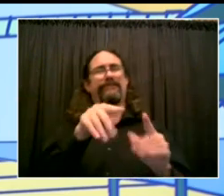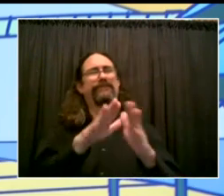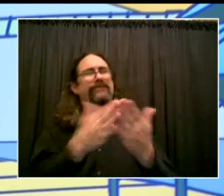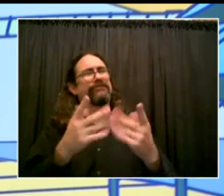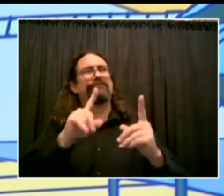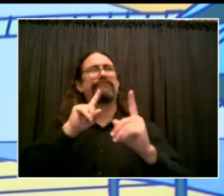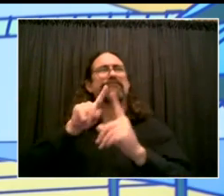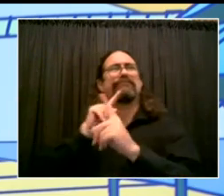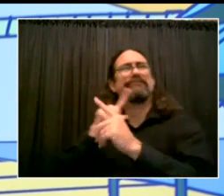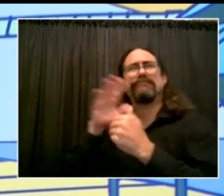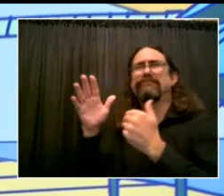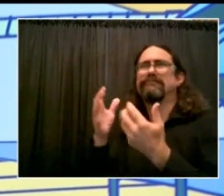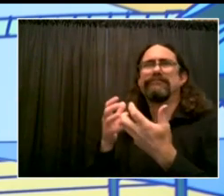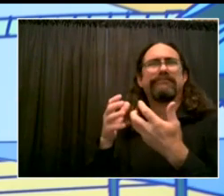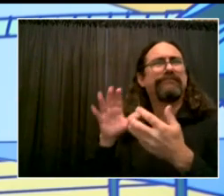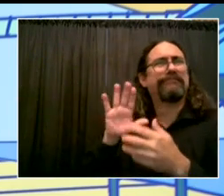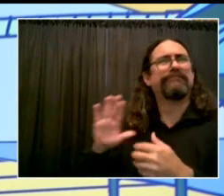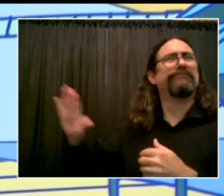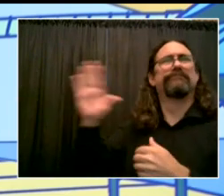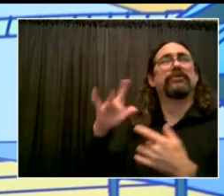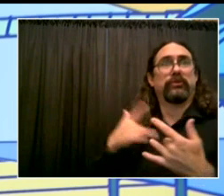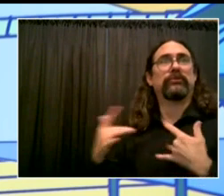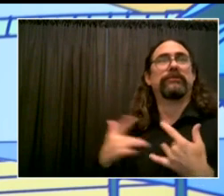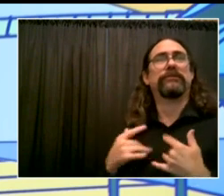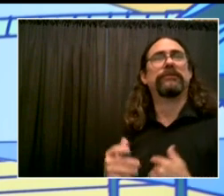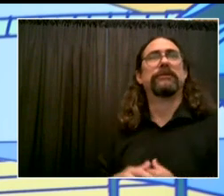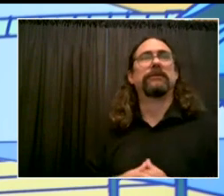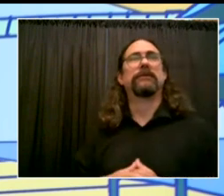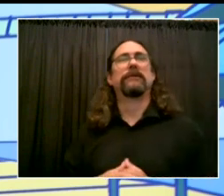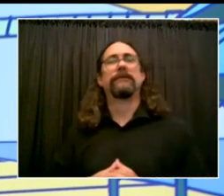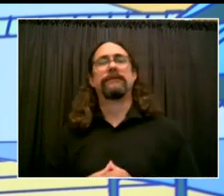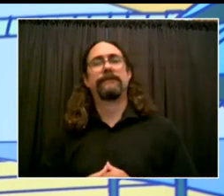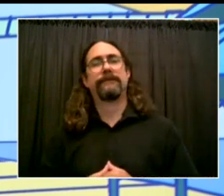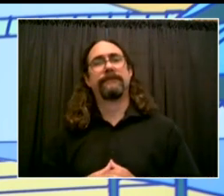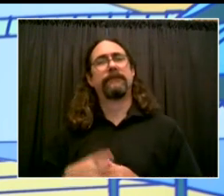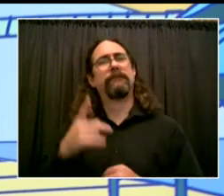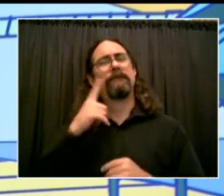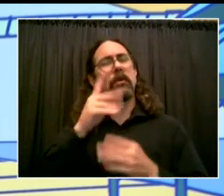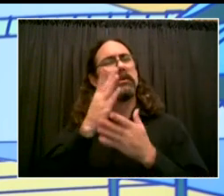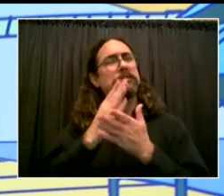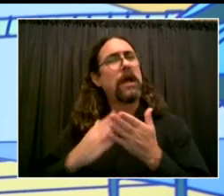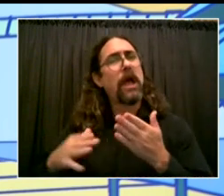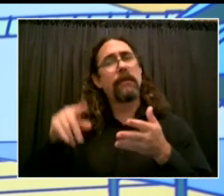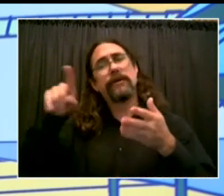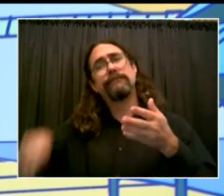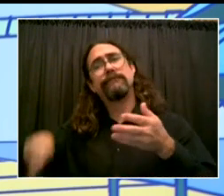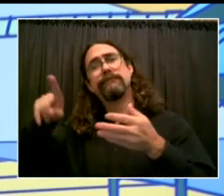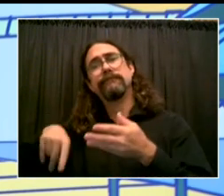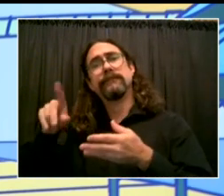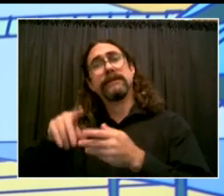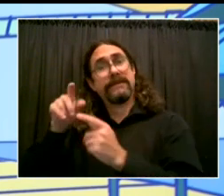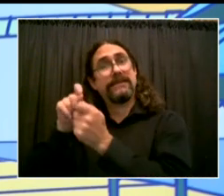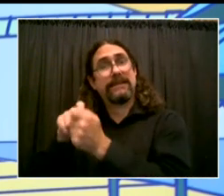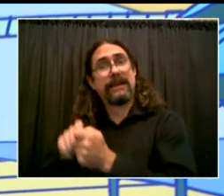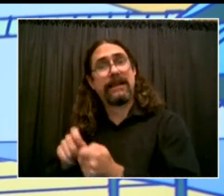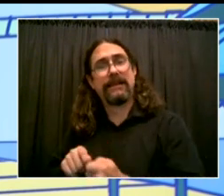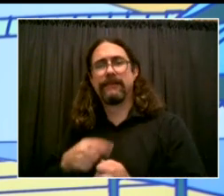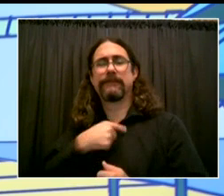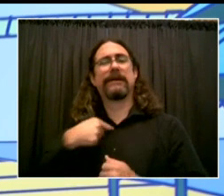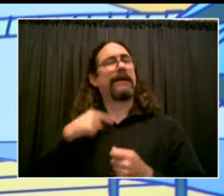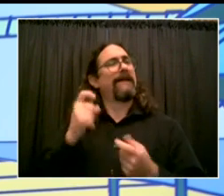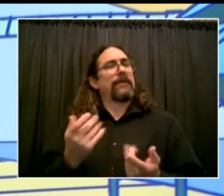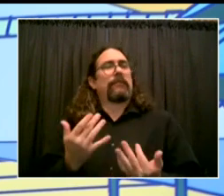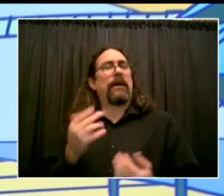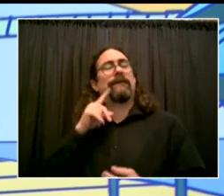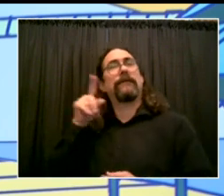We're in a very different atmosphere, honestly, than last year. There's a high level of agreement on what needs to happen.